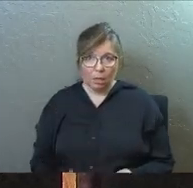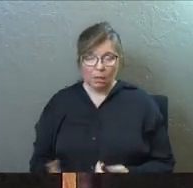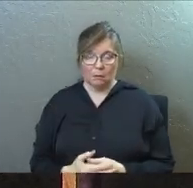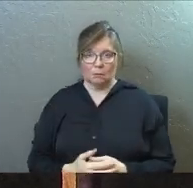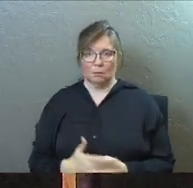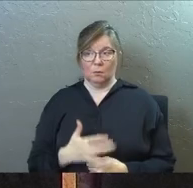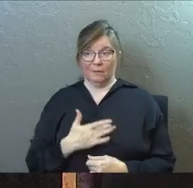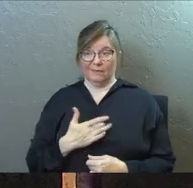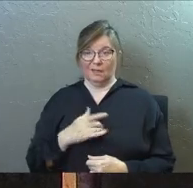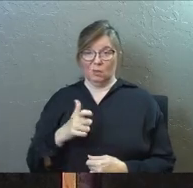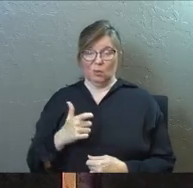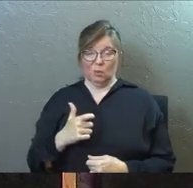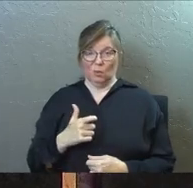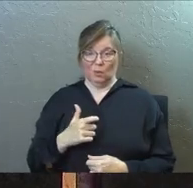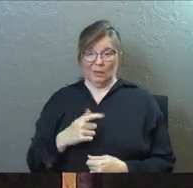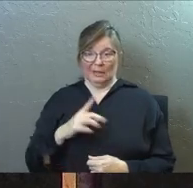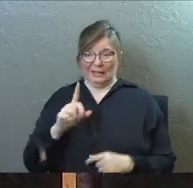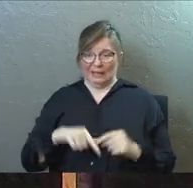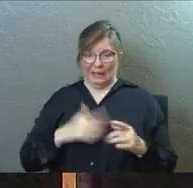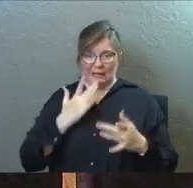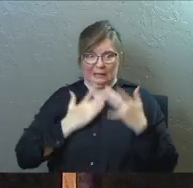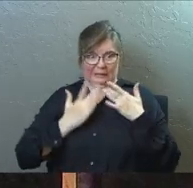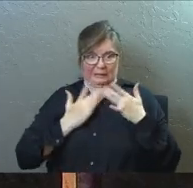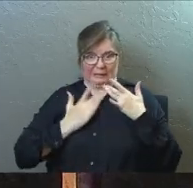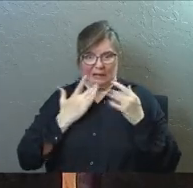Do you feel like you've got more than what you can handle?